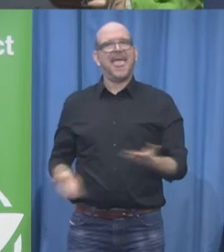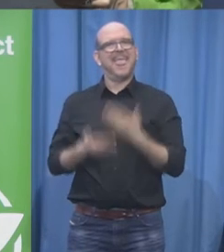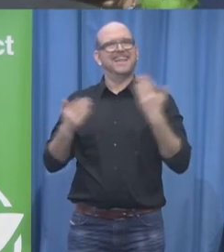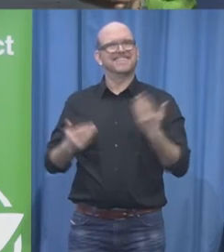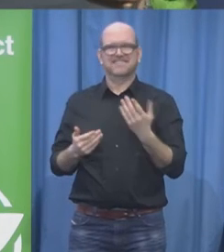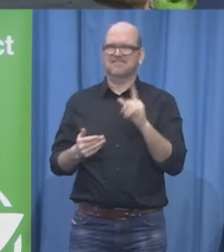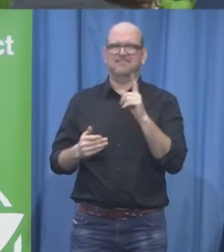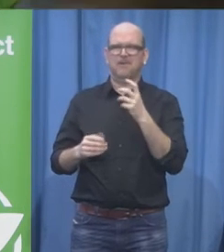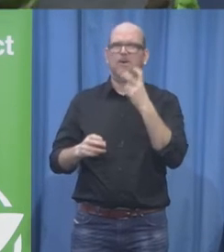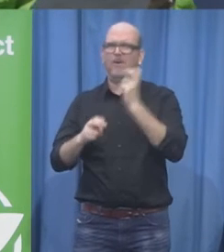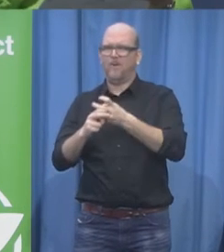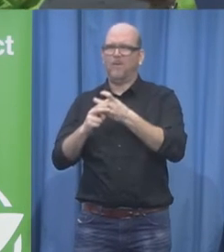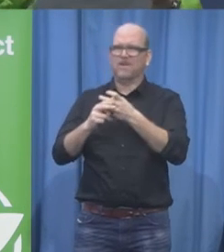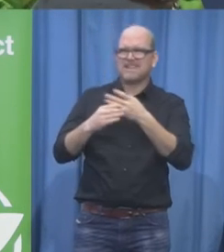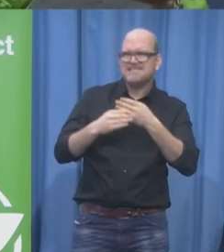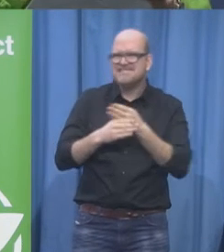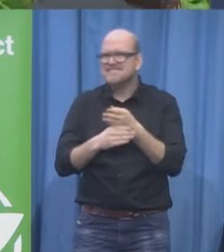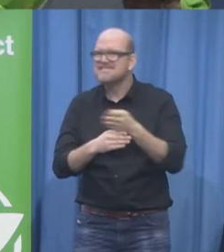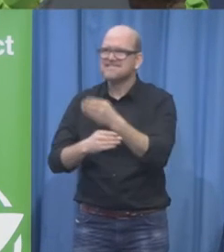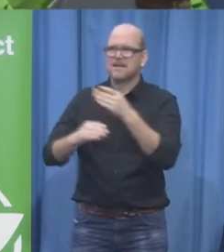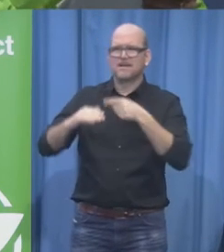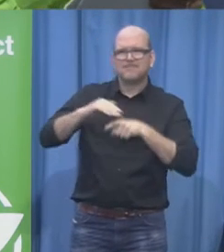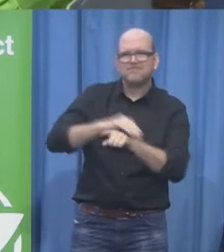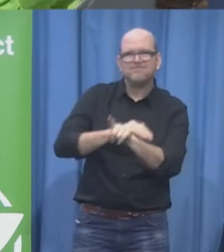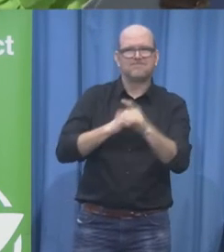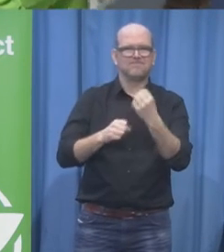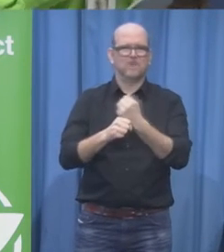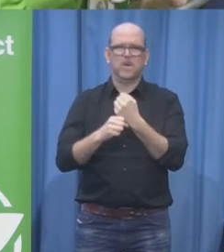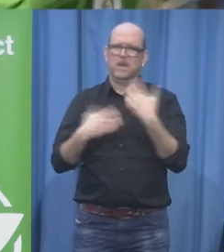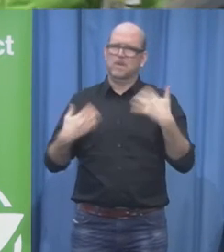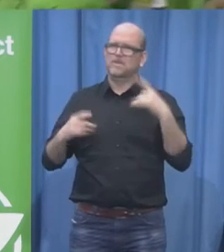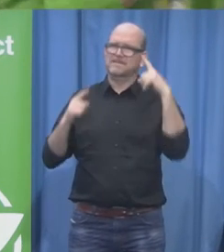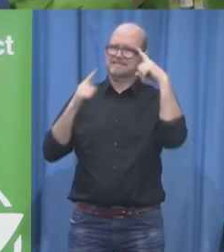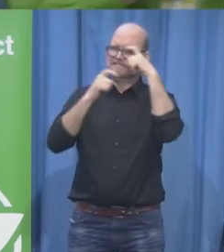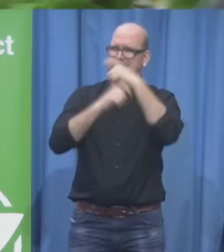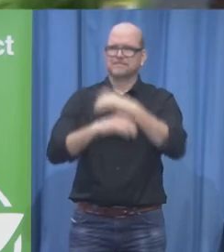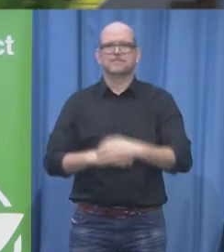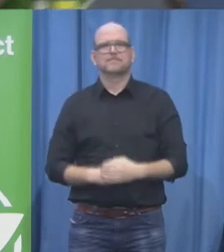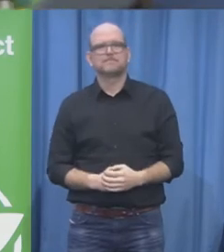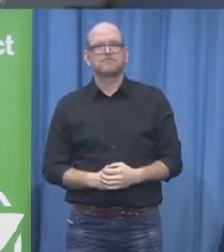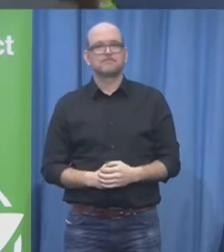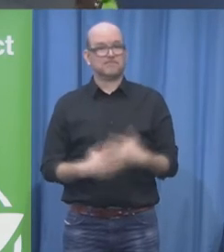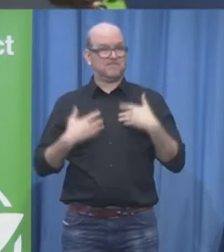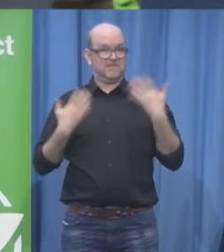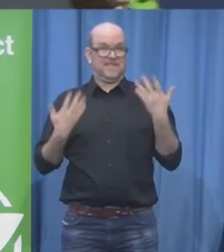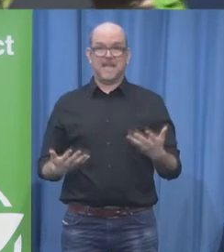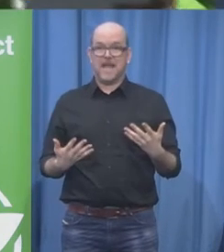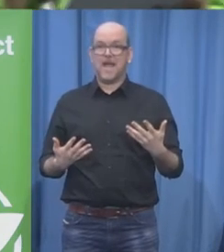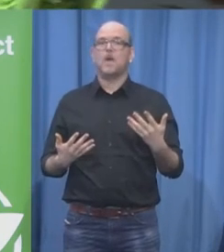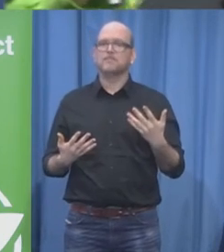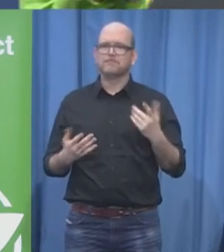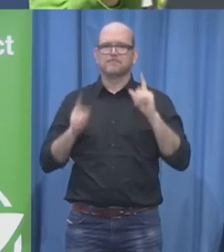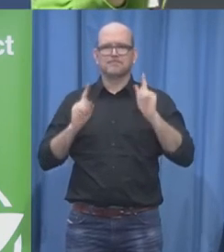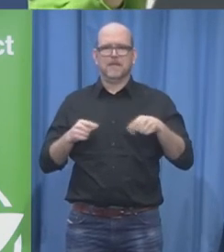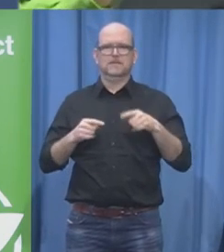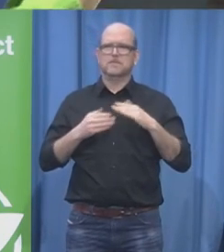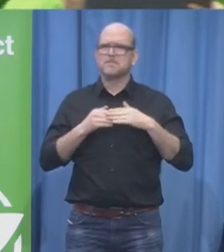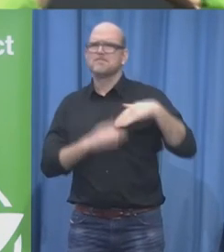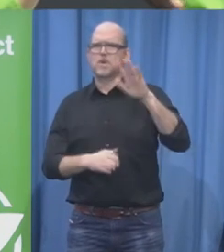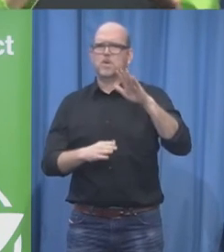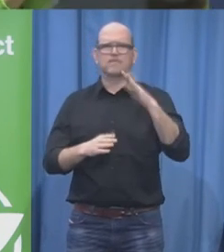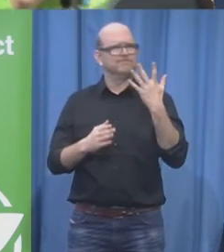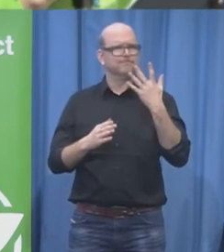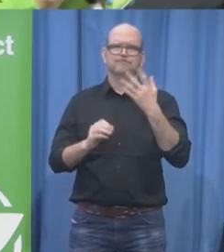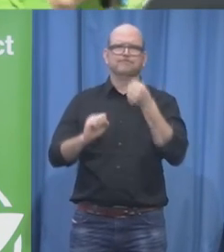conversation and now never more than ever I believe we have a zeitgeist opportunity right now in the